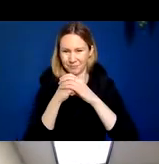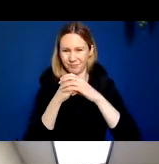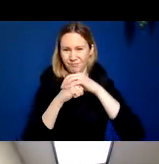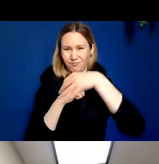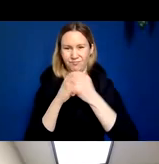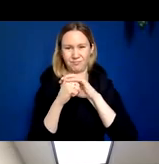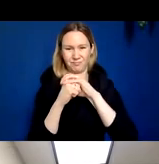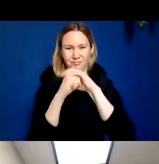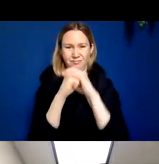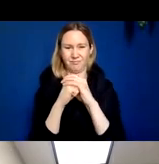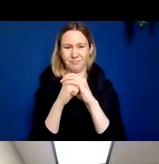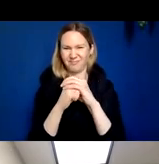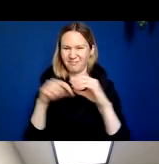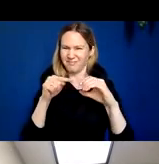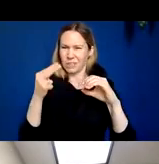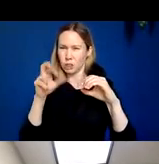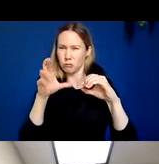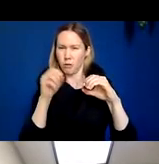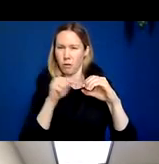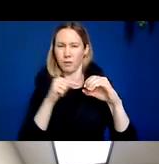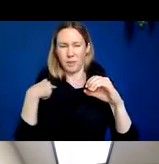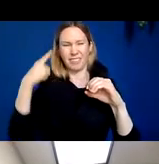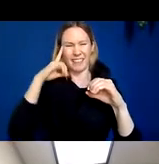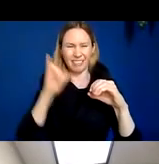substrate of the brain that we think subsurves function.